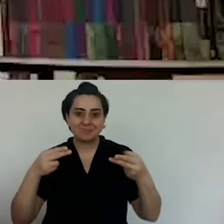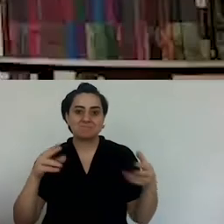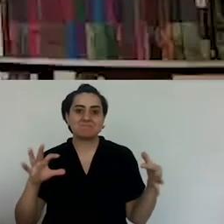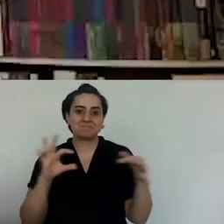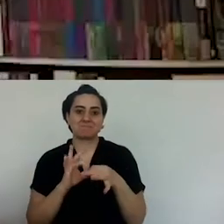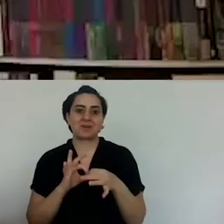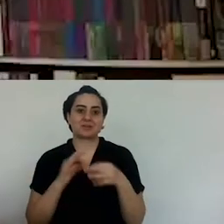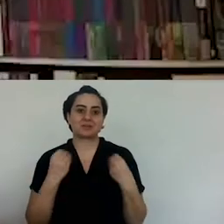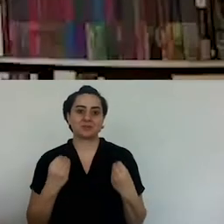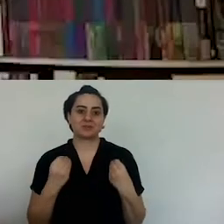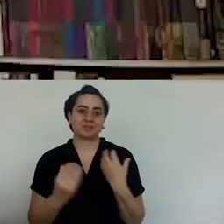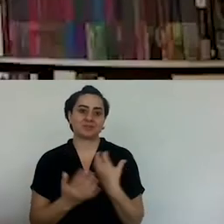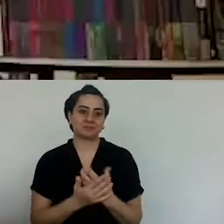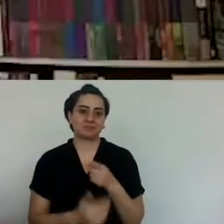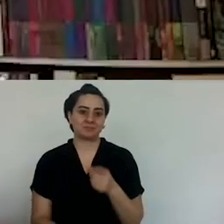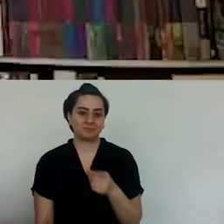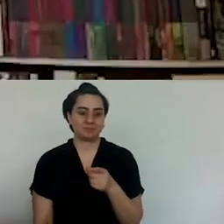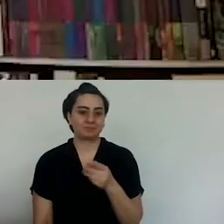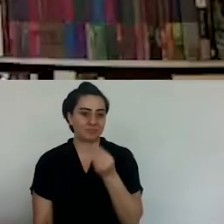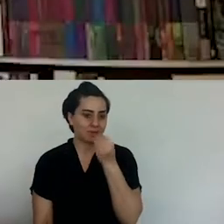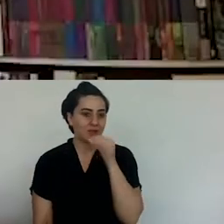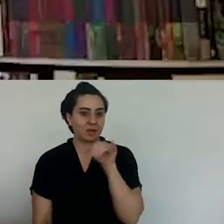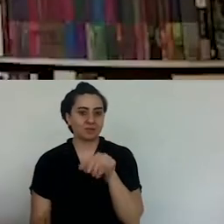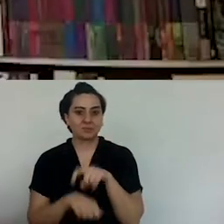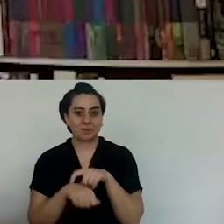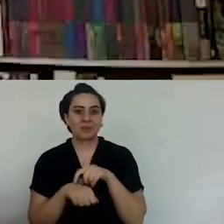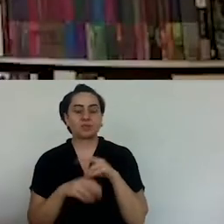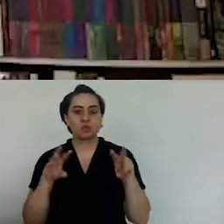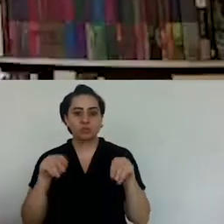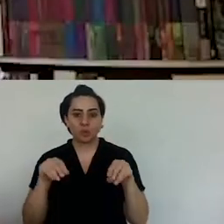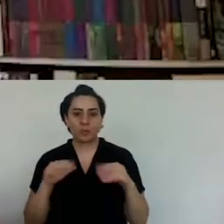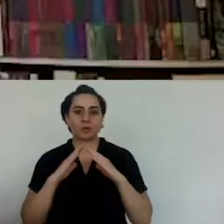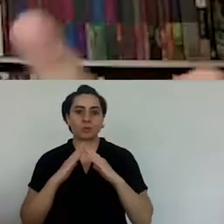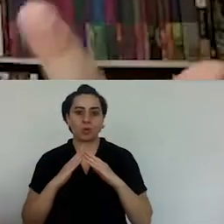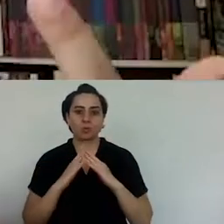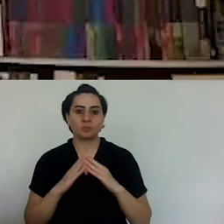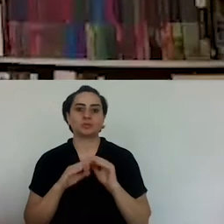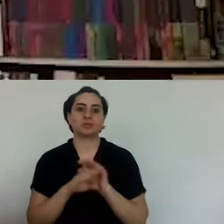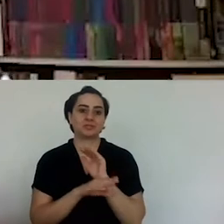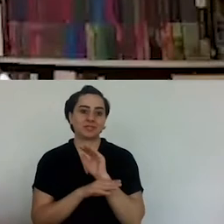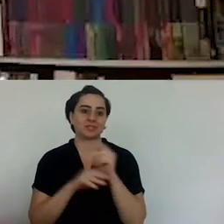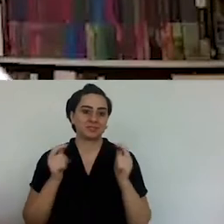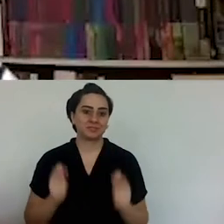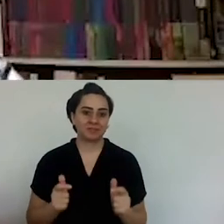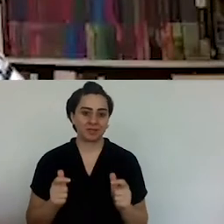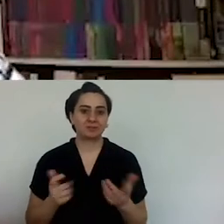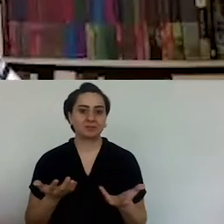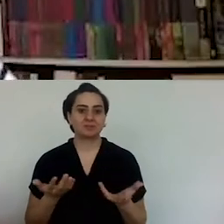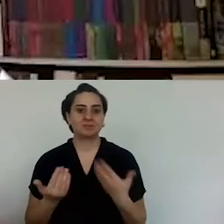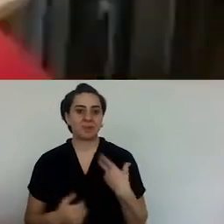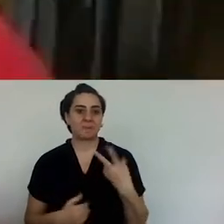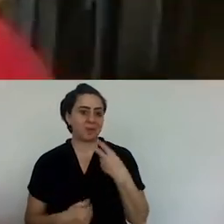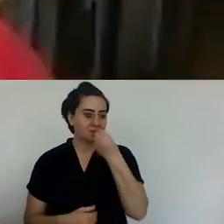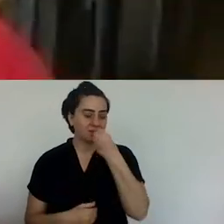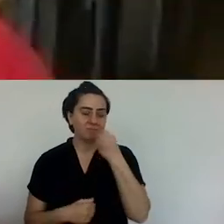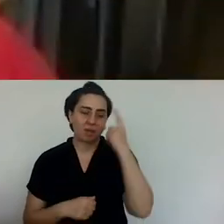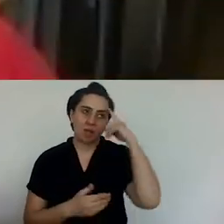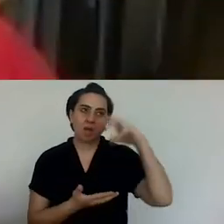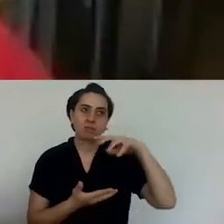successful part about your book, as a matter of fact. Eating is not only eating, it's about your geography, your neighbours,